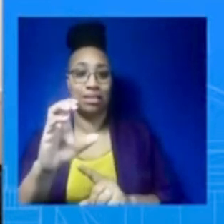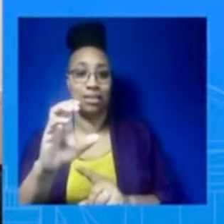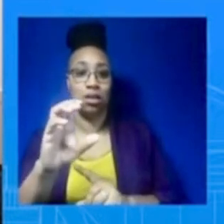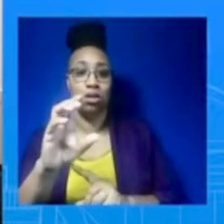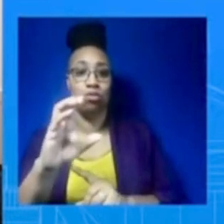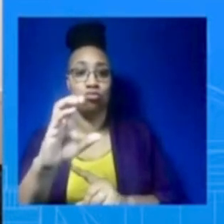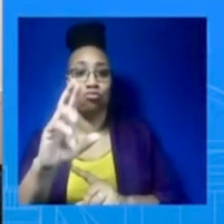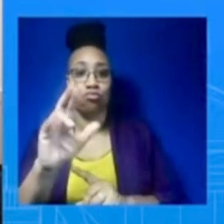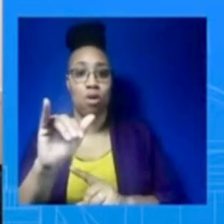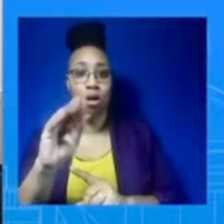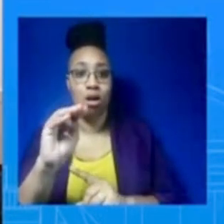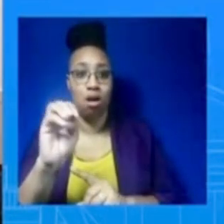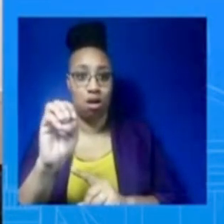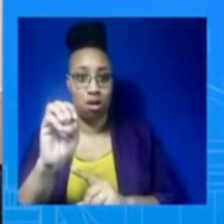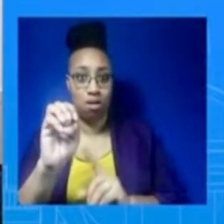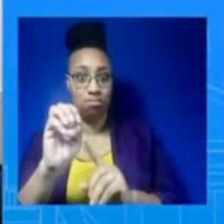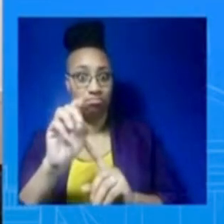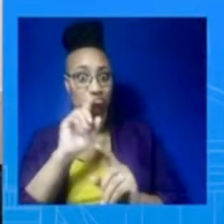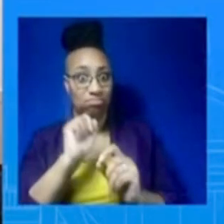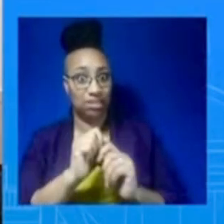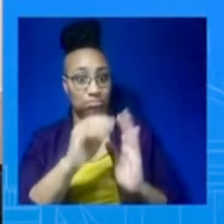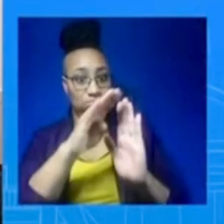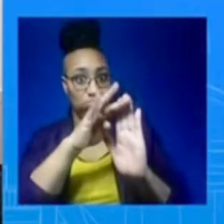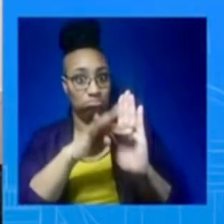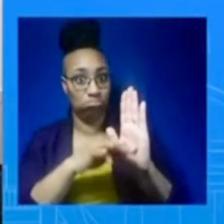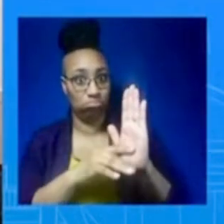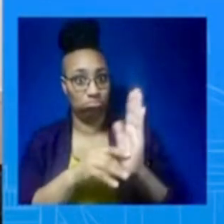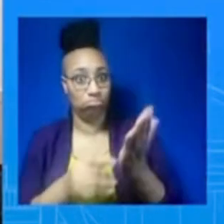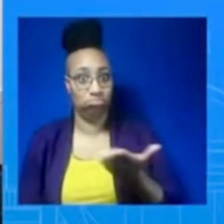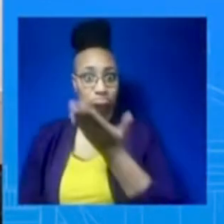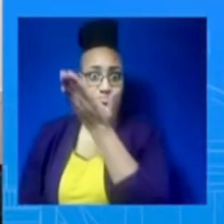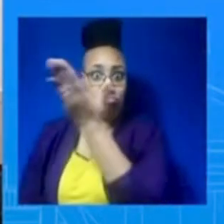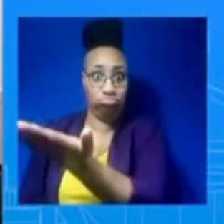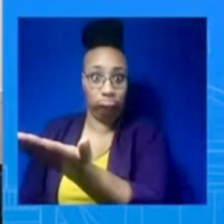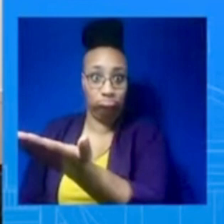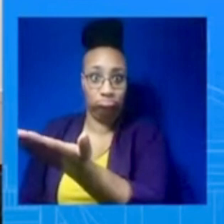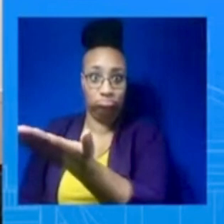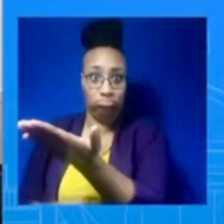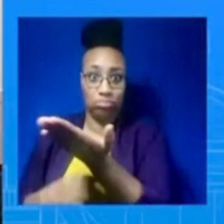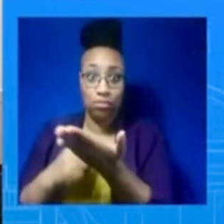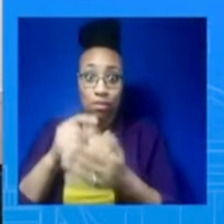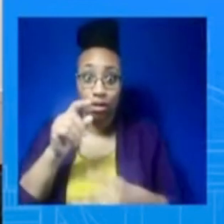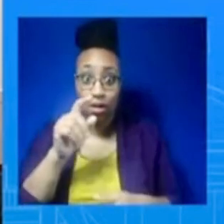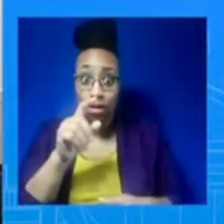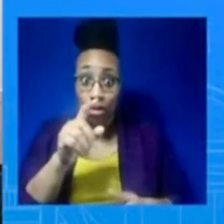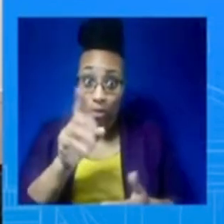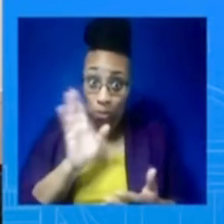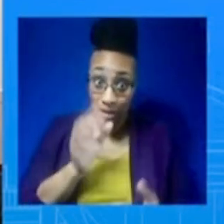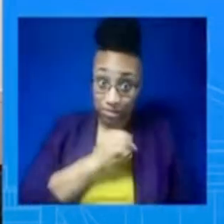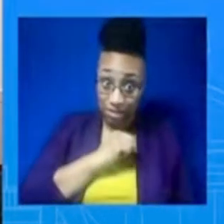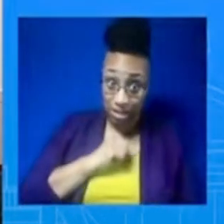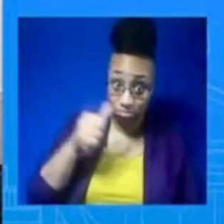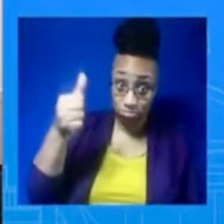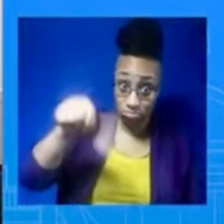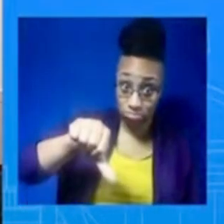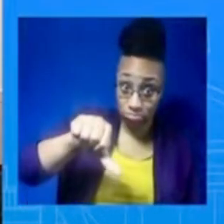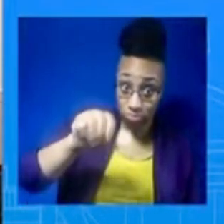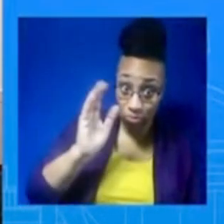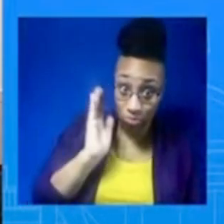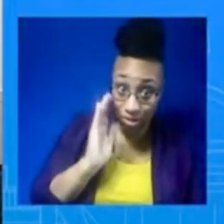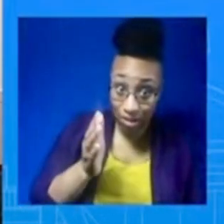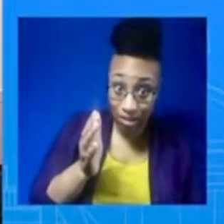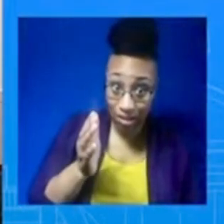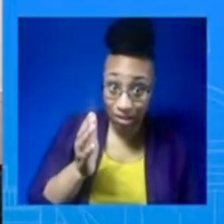reject those revisions as well. I know this administration supports D.C. statehood and sovereignty. At the same time, what does it make